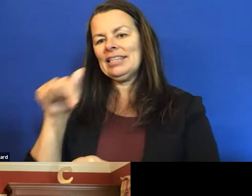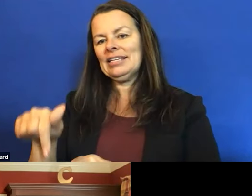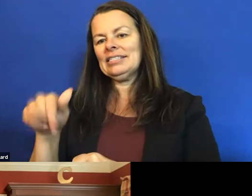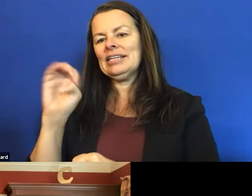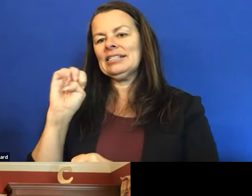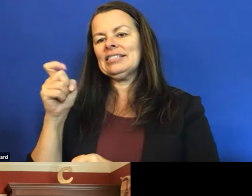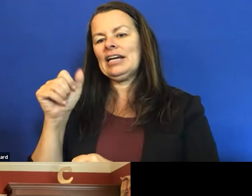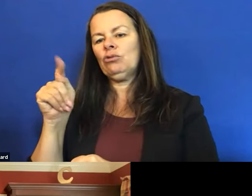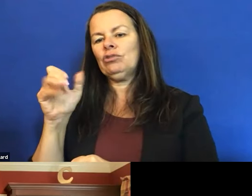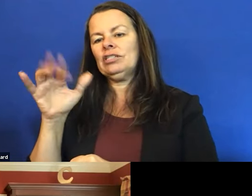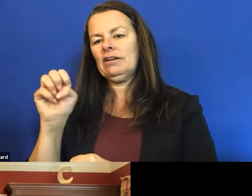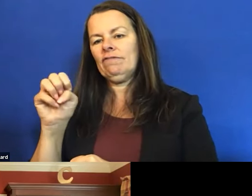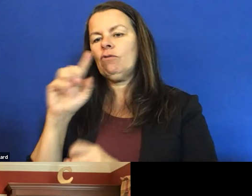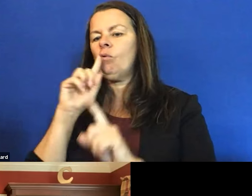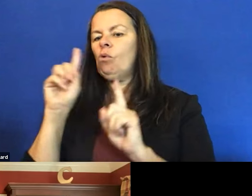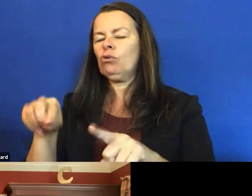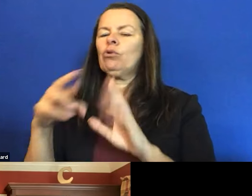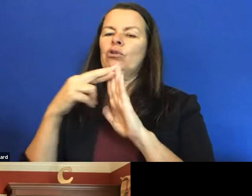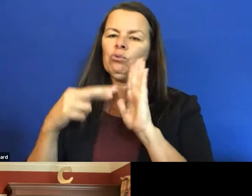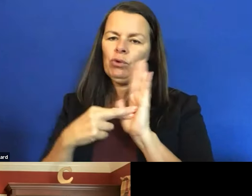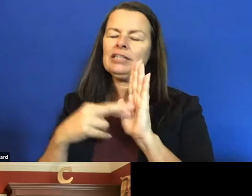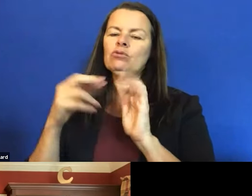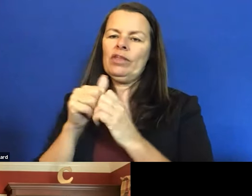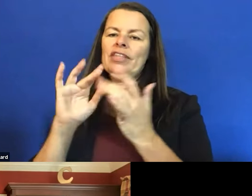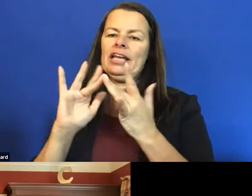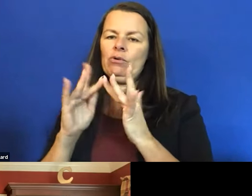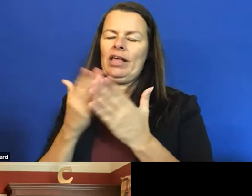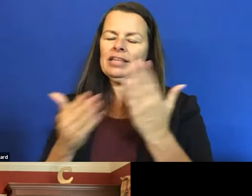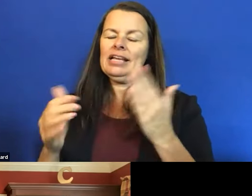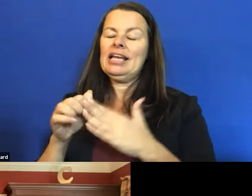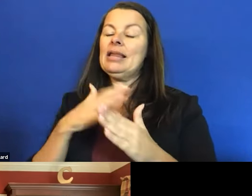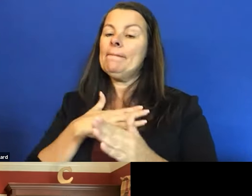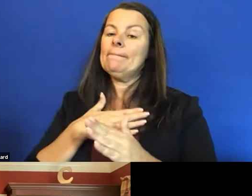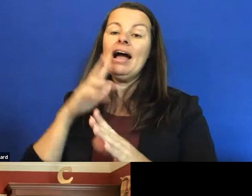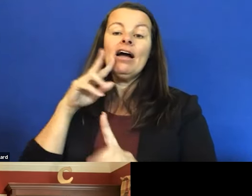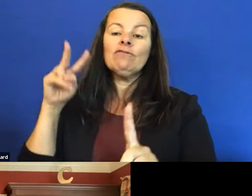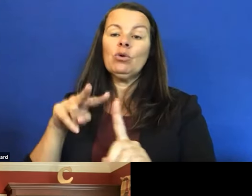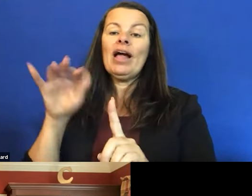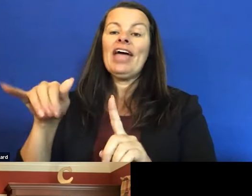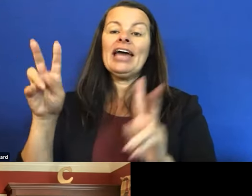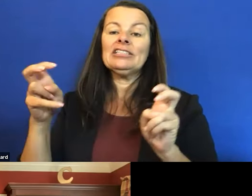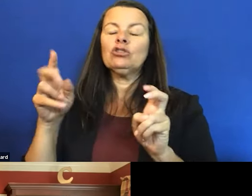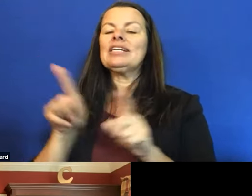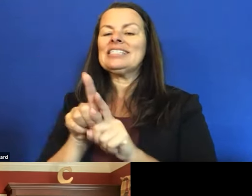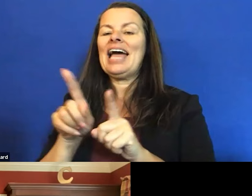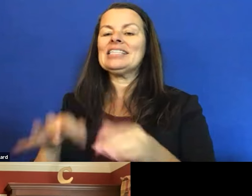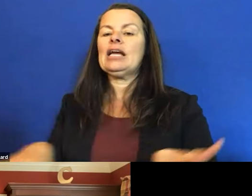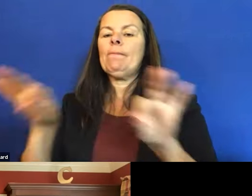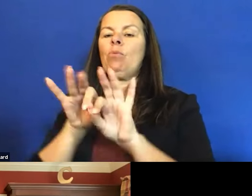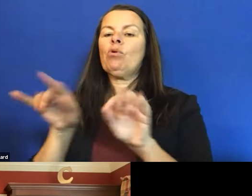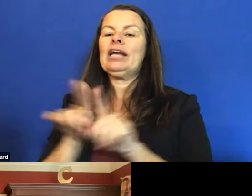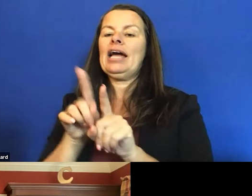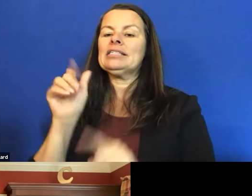or regulations in regards to the internet thing. In my view, that issue is as important as the ADA itself.